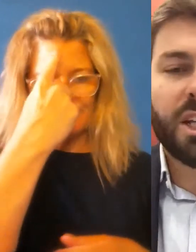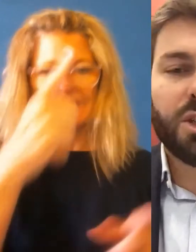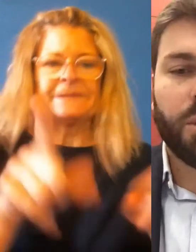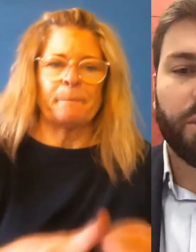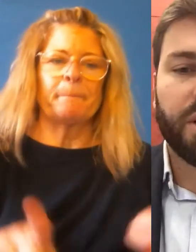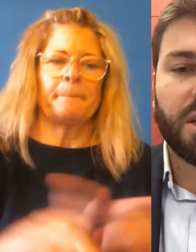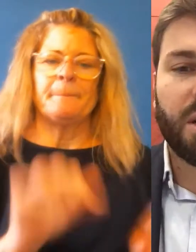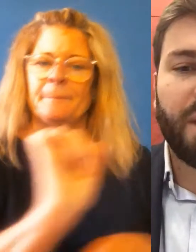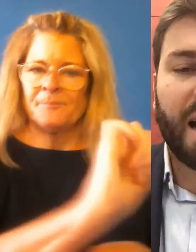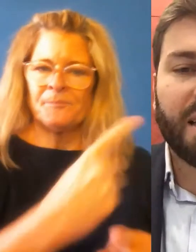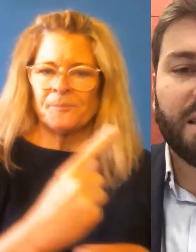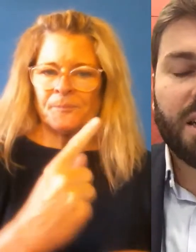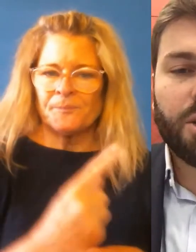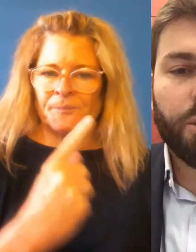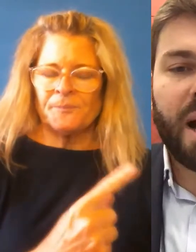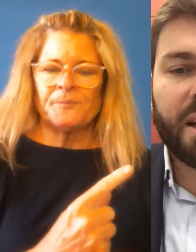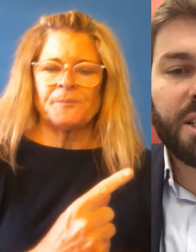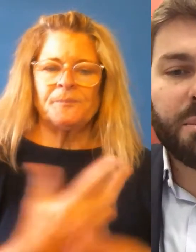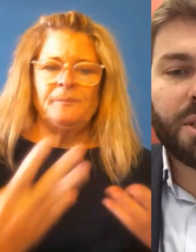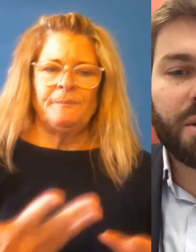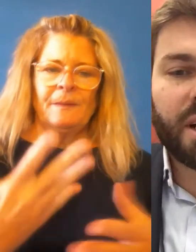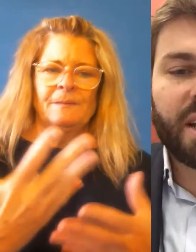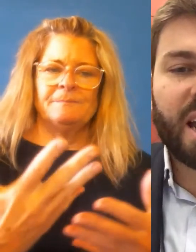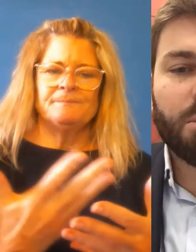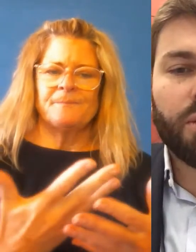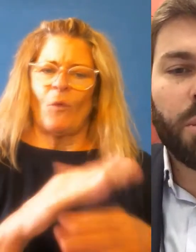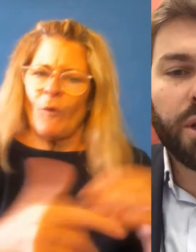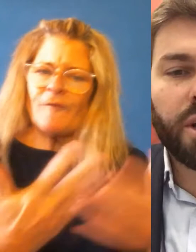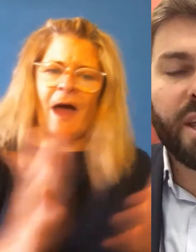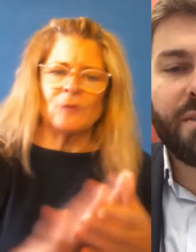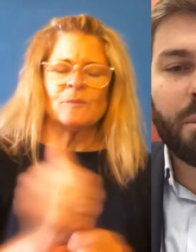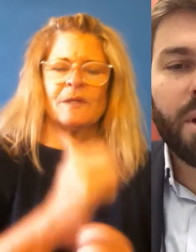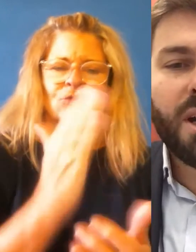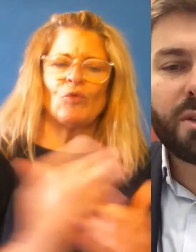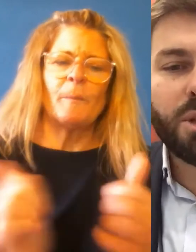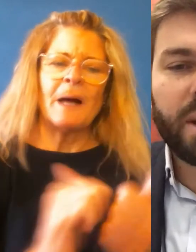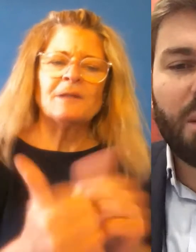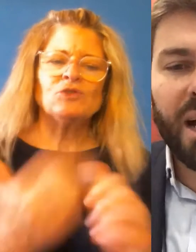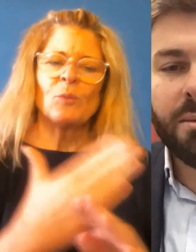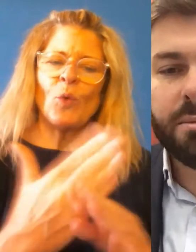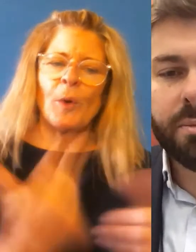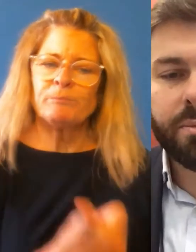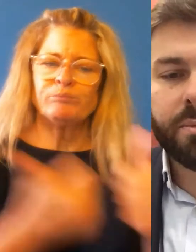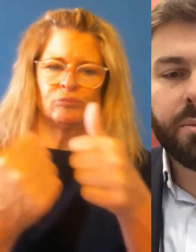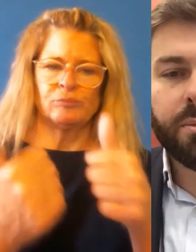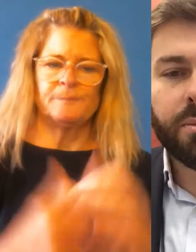making sure that the parties, two partnerships are accountable from what you heard there from, from Tom Calmer?